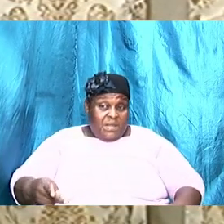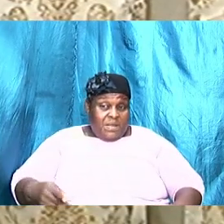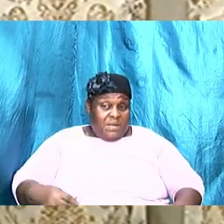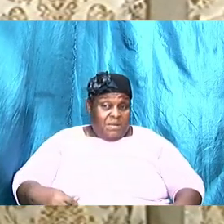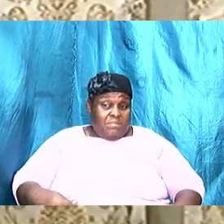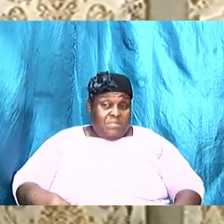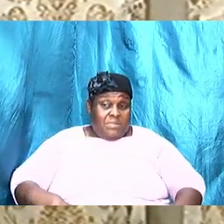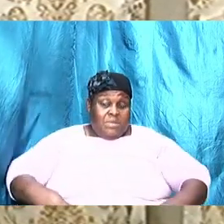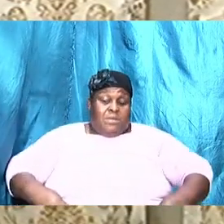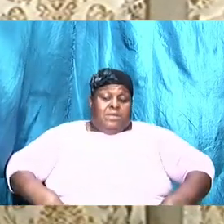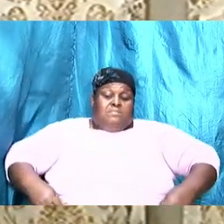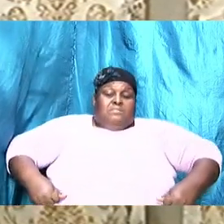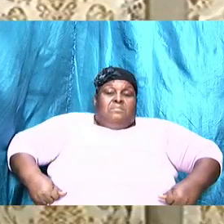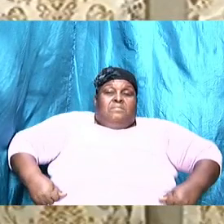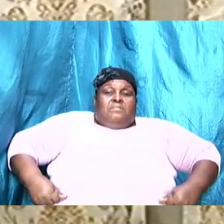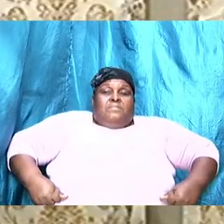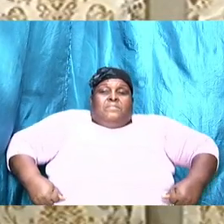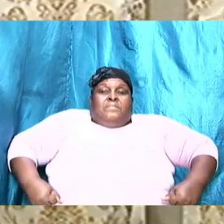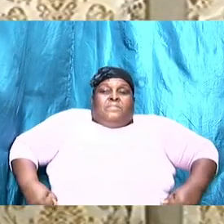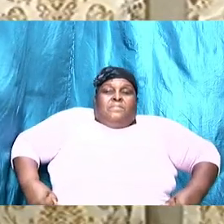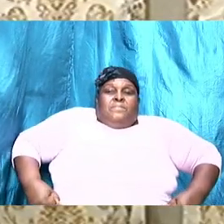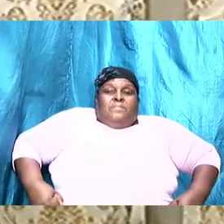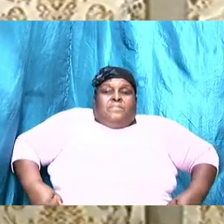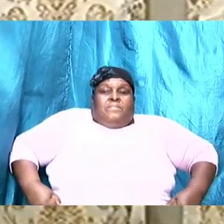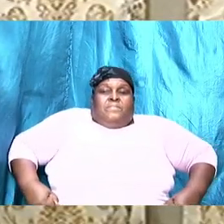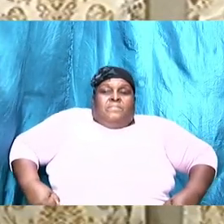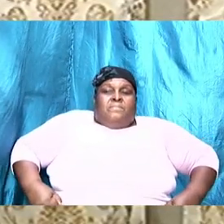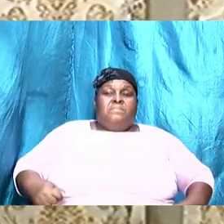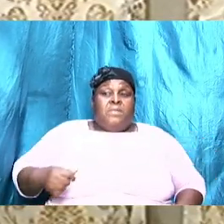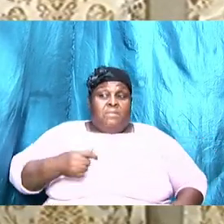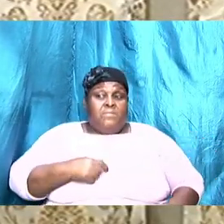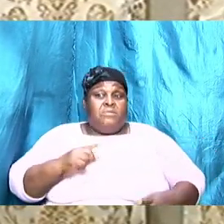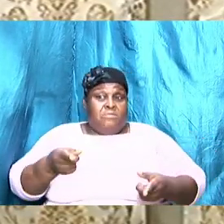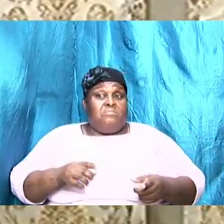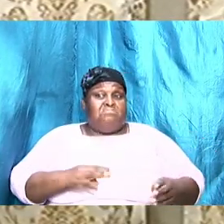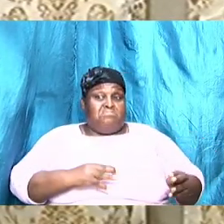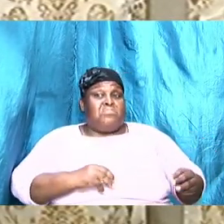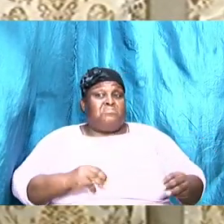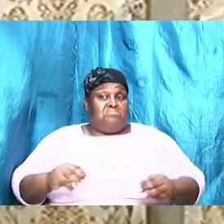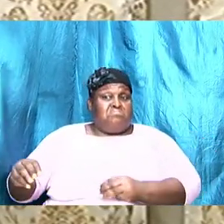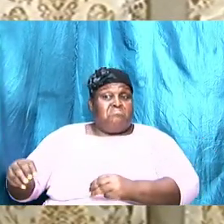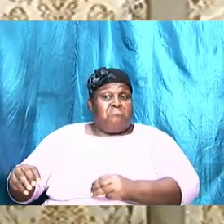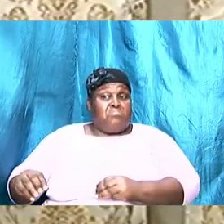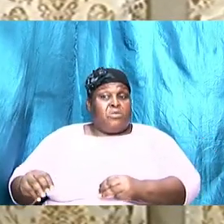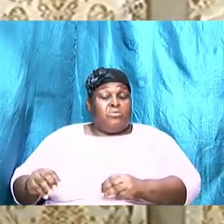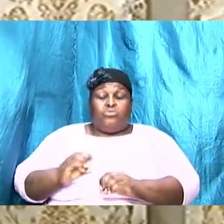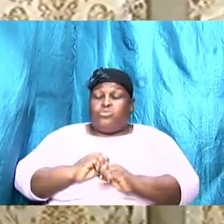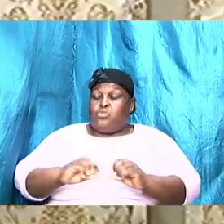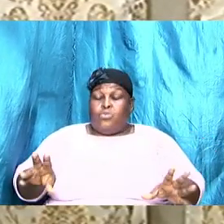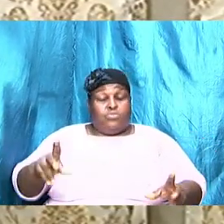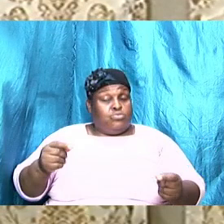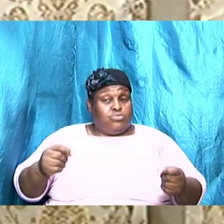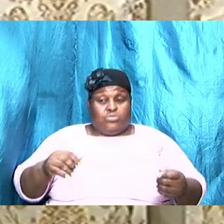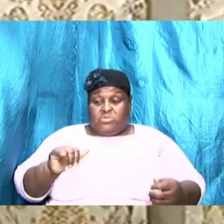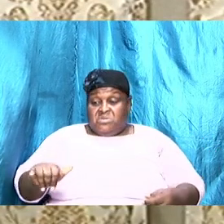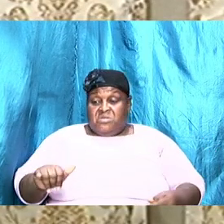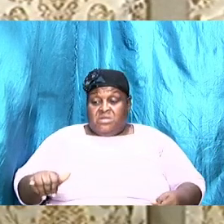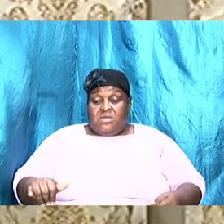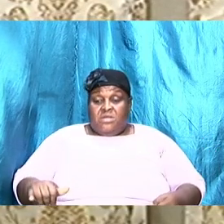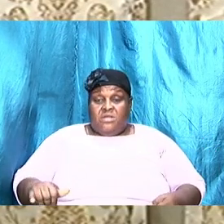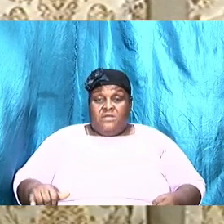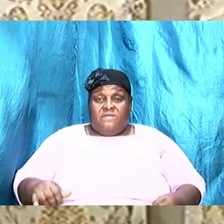move. No, do not do that. We set ourselves up for future disaster. And the